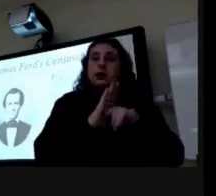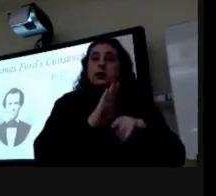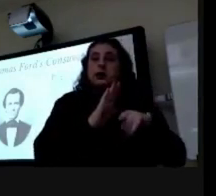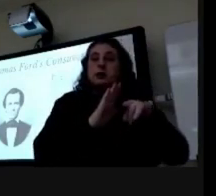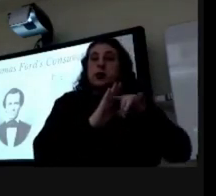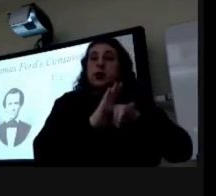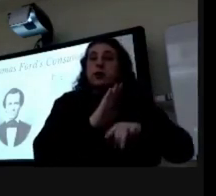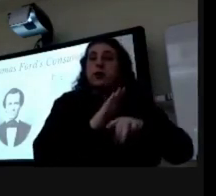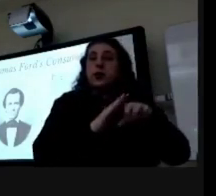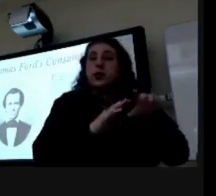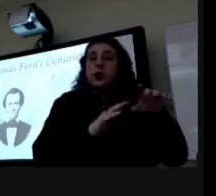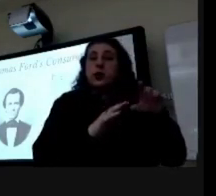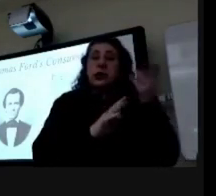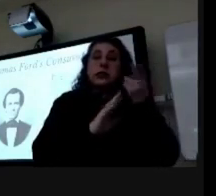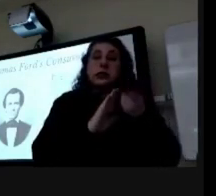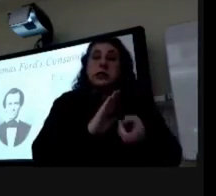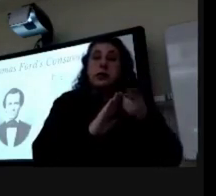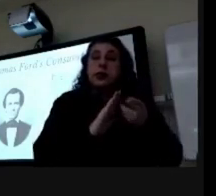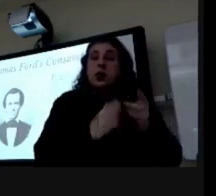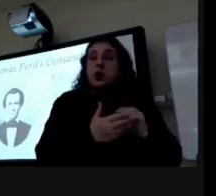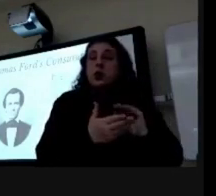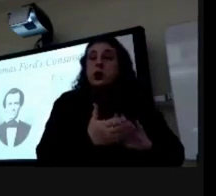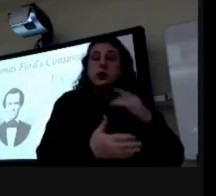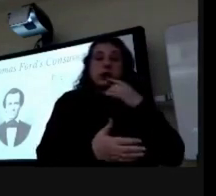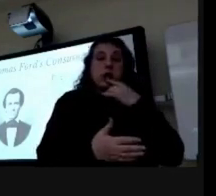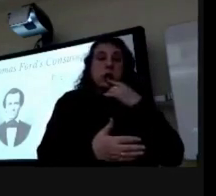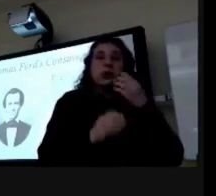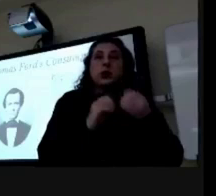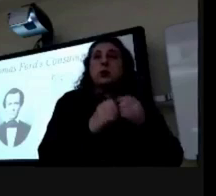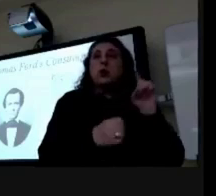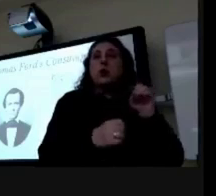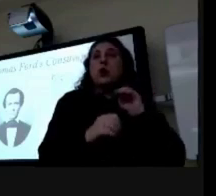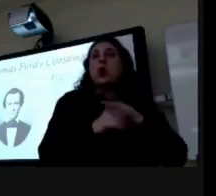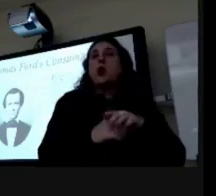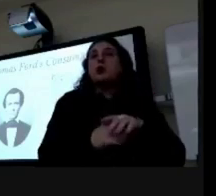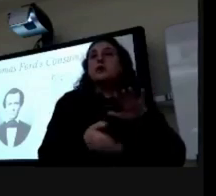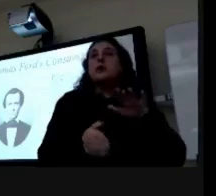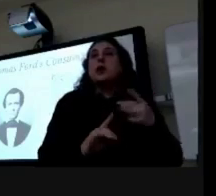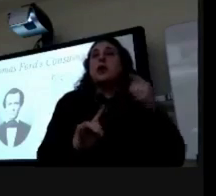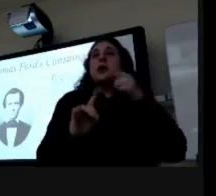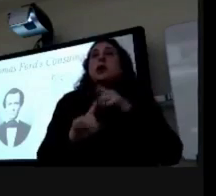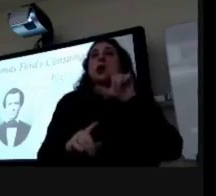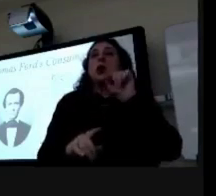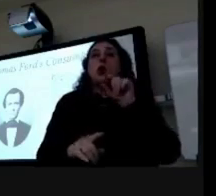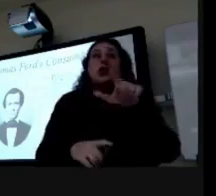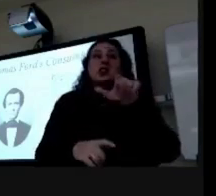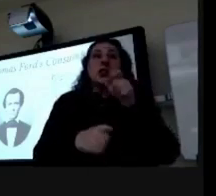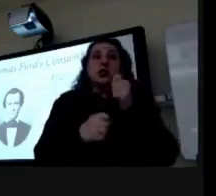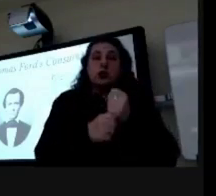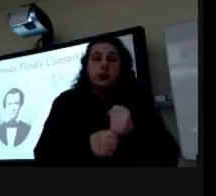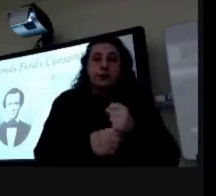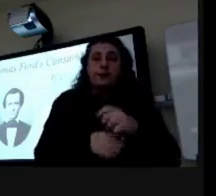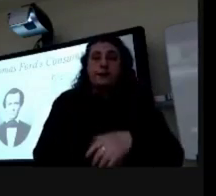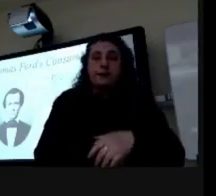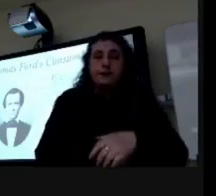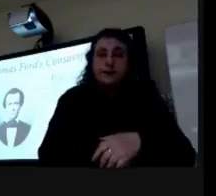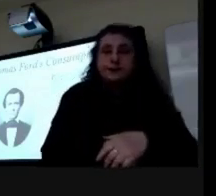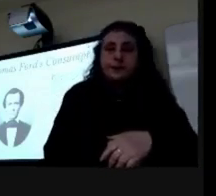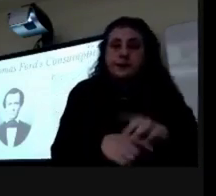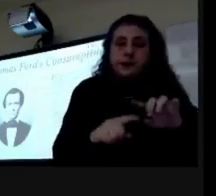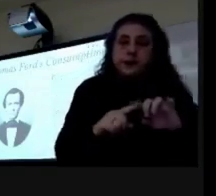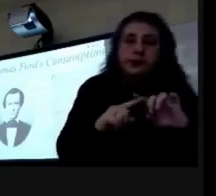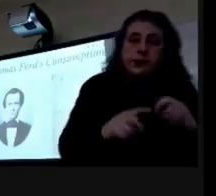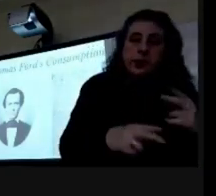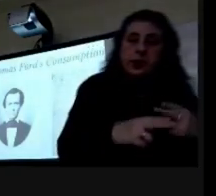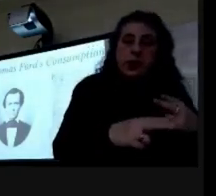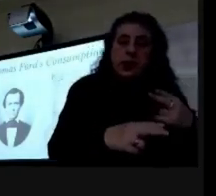records and it is by far uh the number one cause of death until the 20th century um and some other names